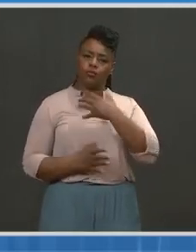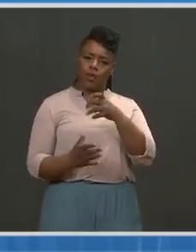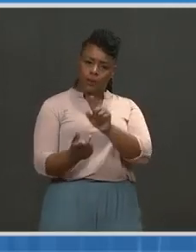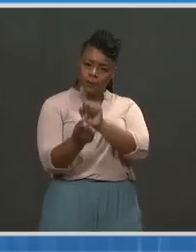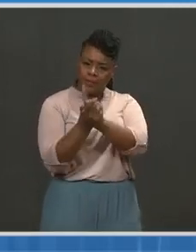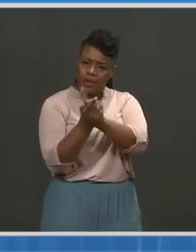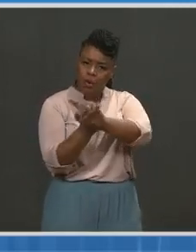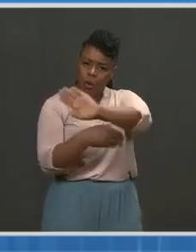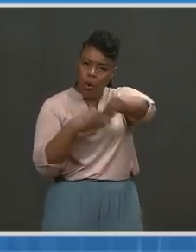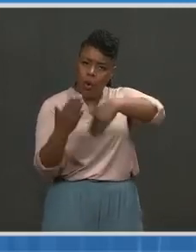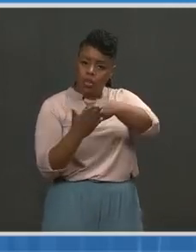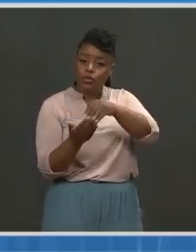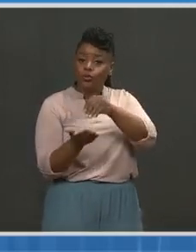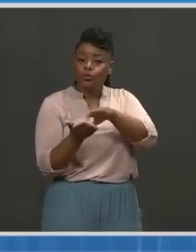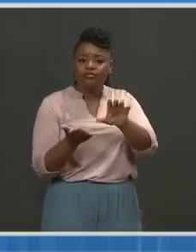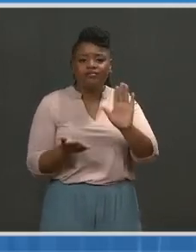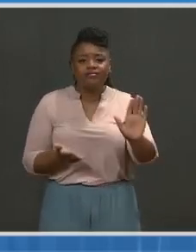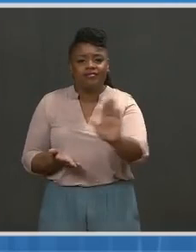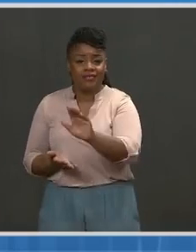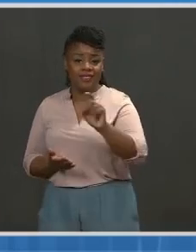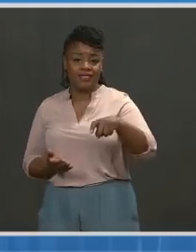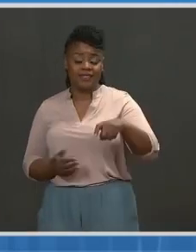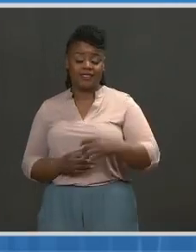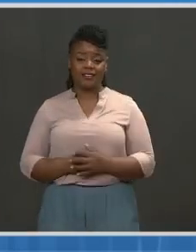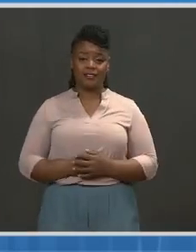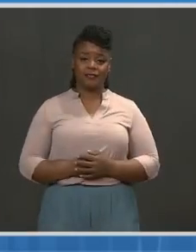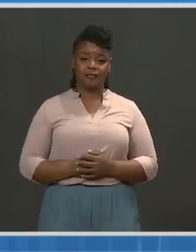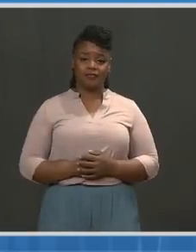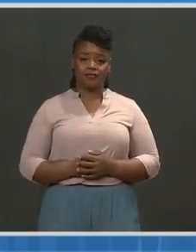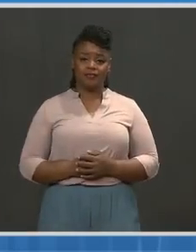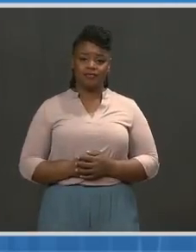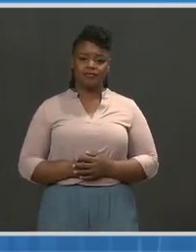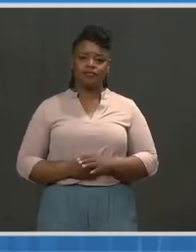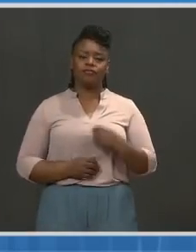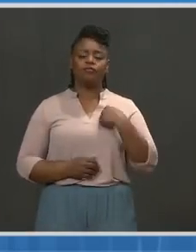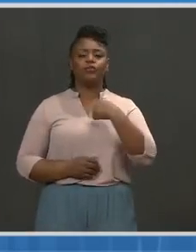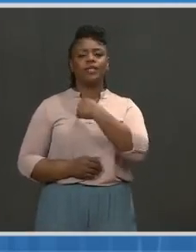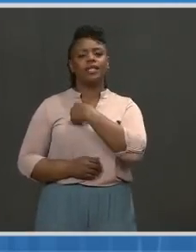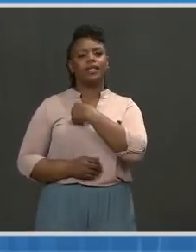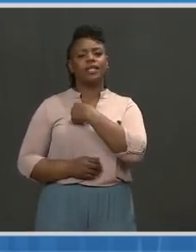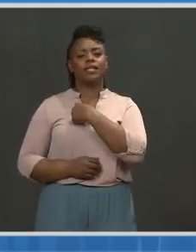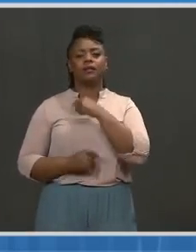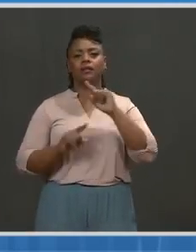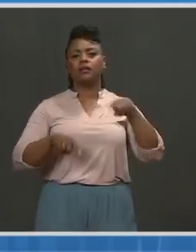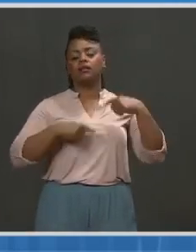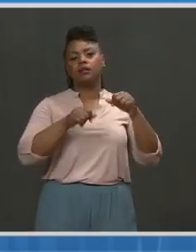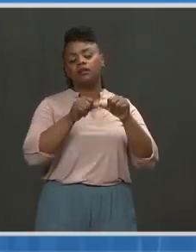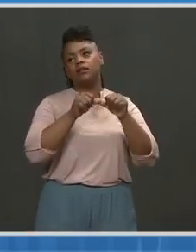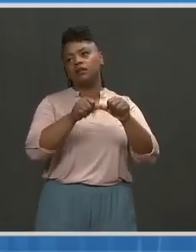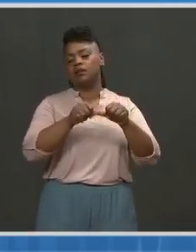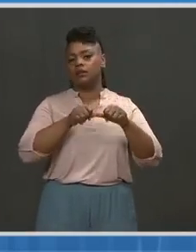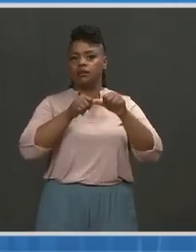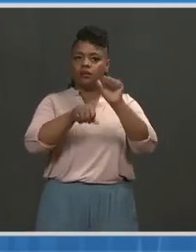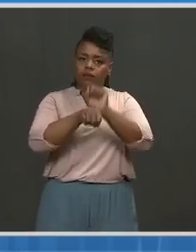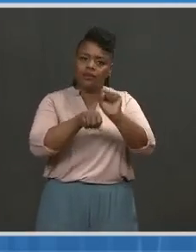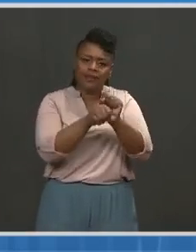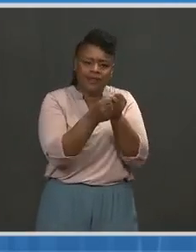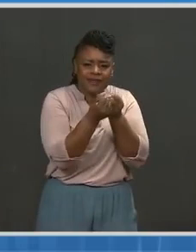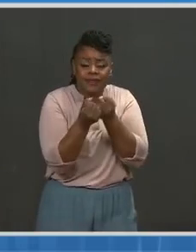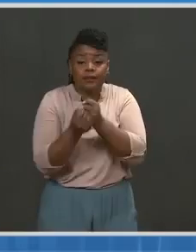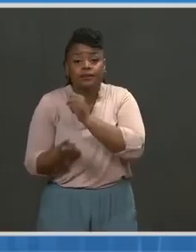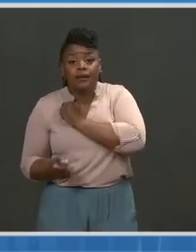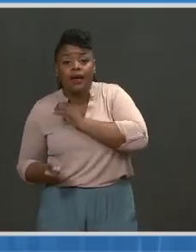needs of all students. This announcement builds on our ongoing efforts to support schools and staff